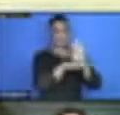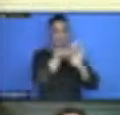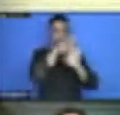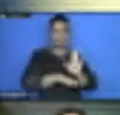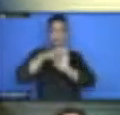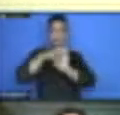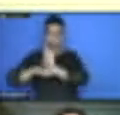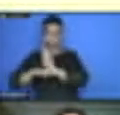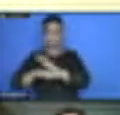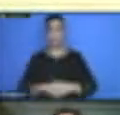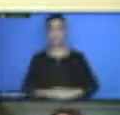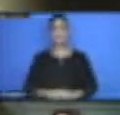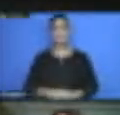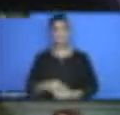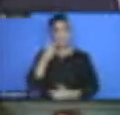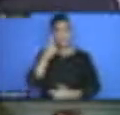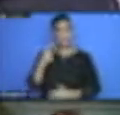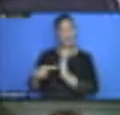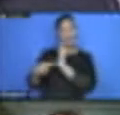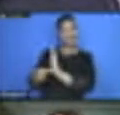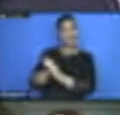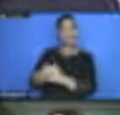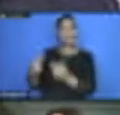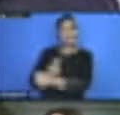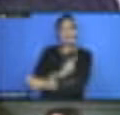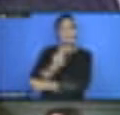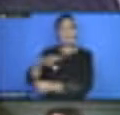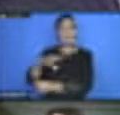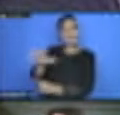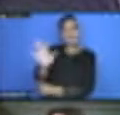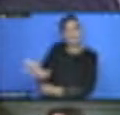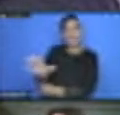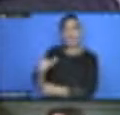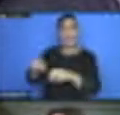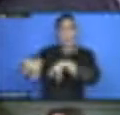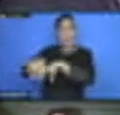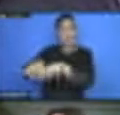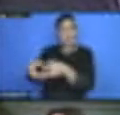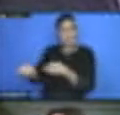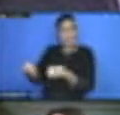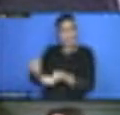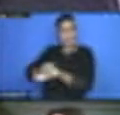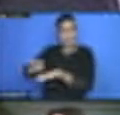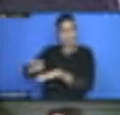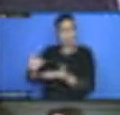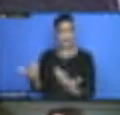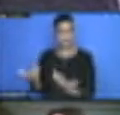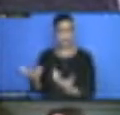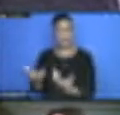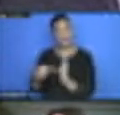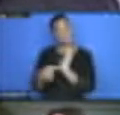the city in The Gambia. So if now the waste management is, waste is eliminated